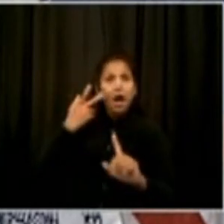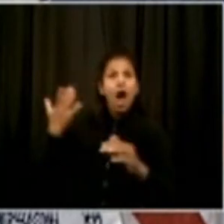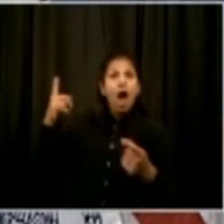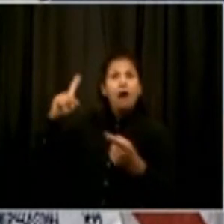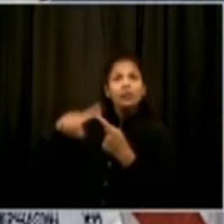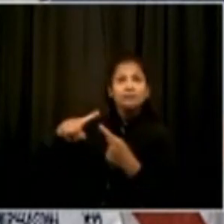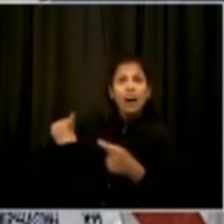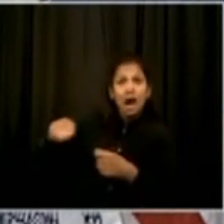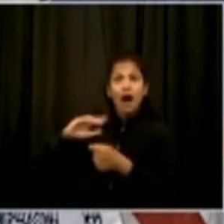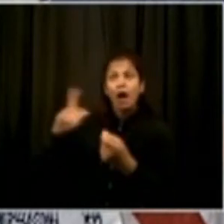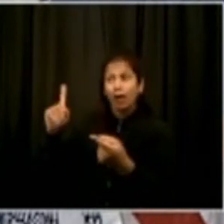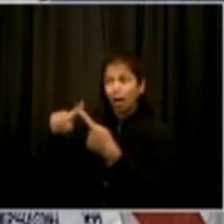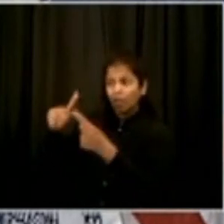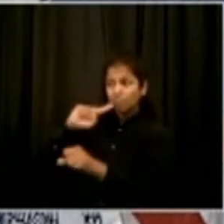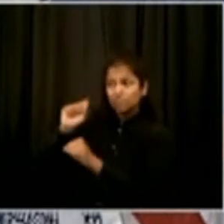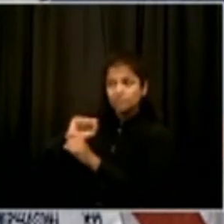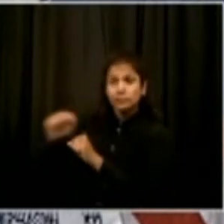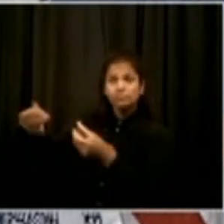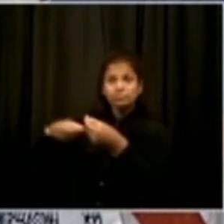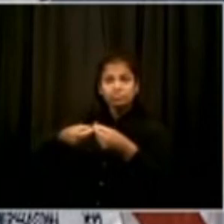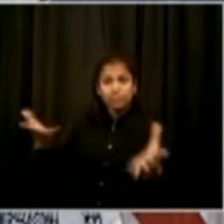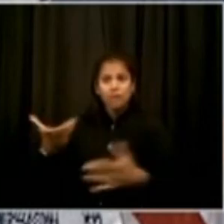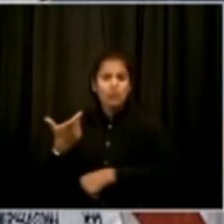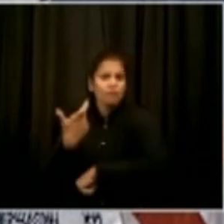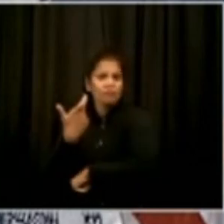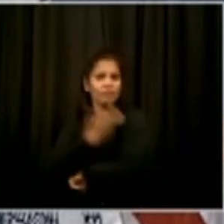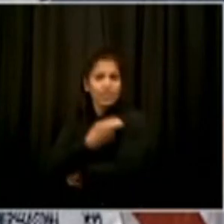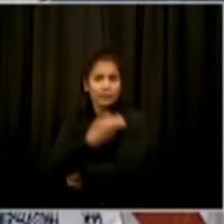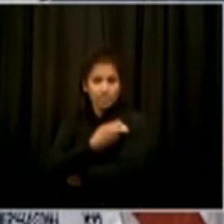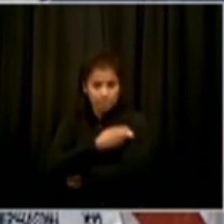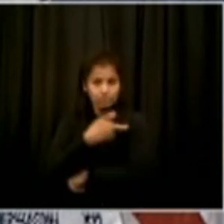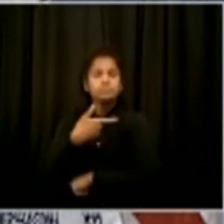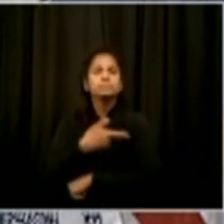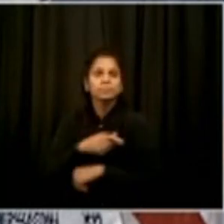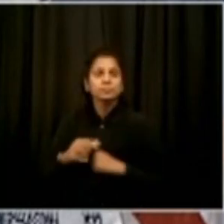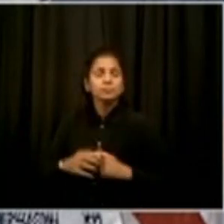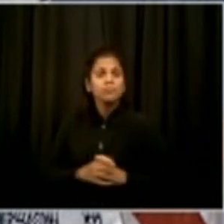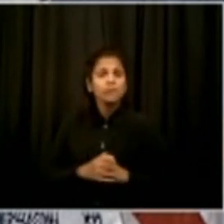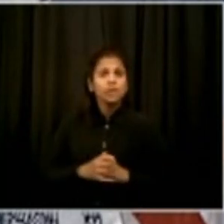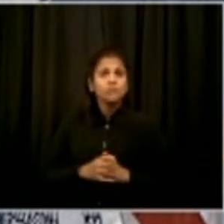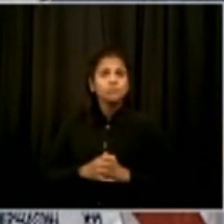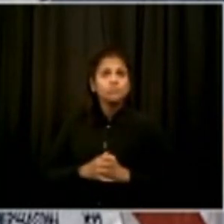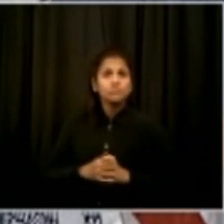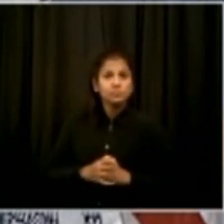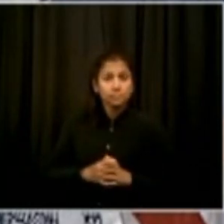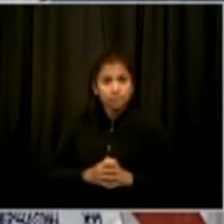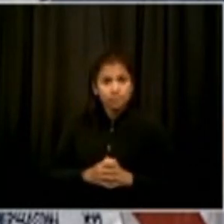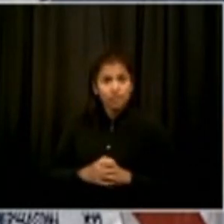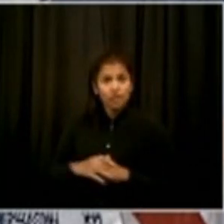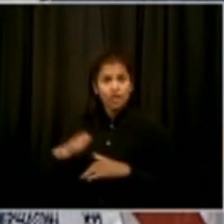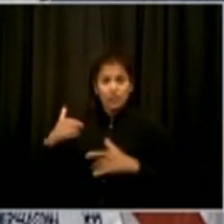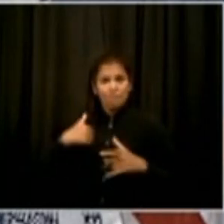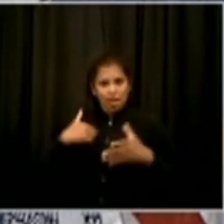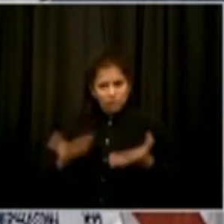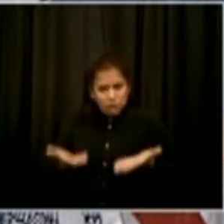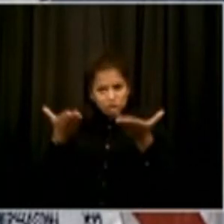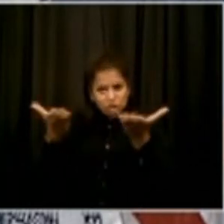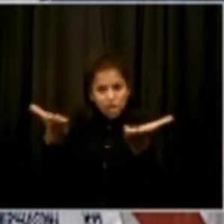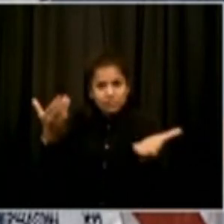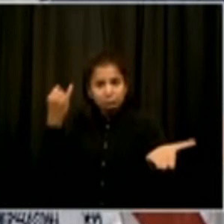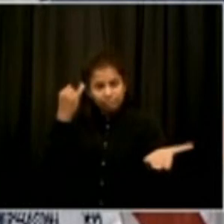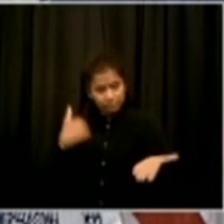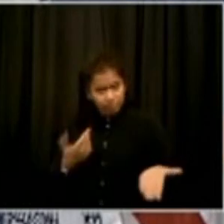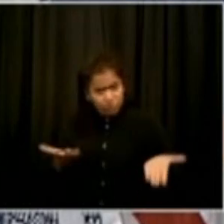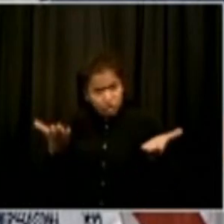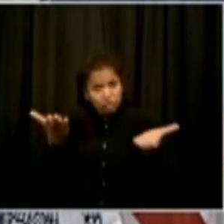But thinking through the perspective of parents, I'd say this. You know right now, if you choose to have your kids in school, you know it's going